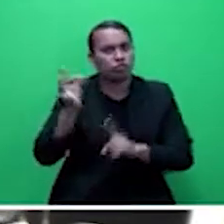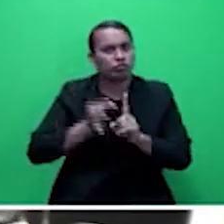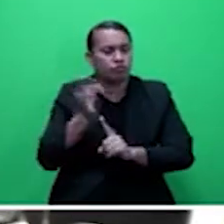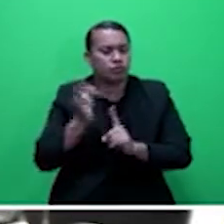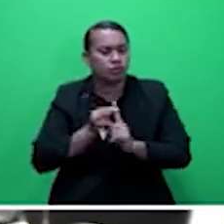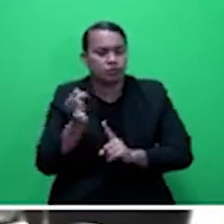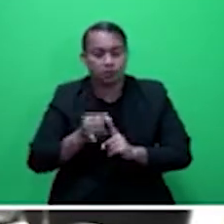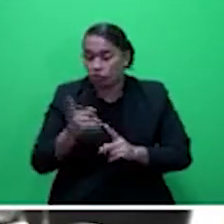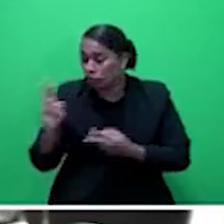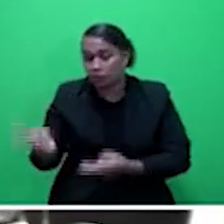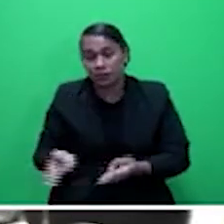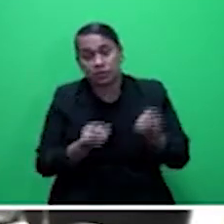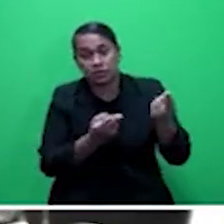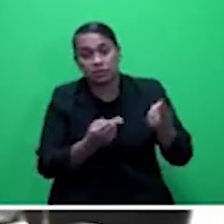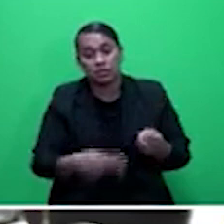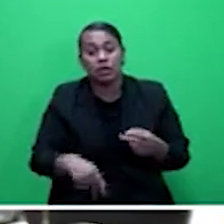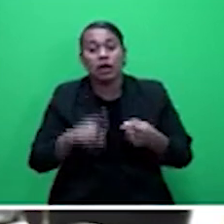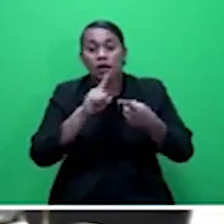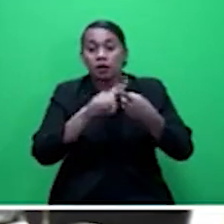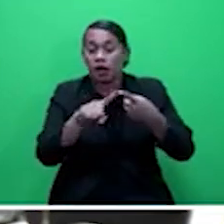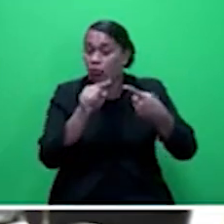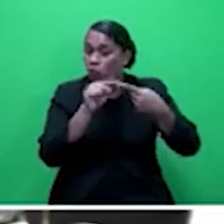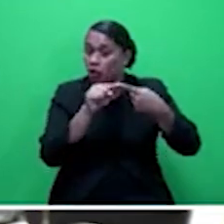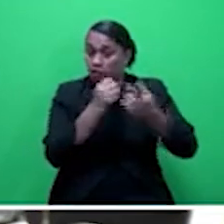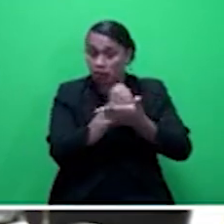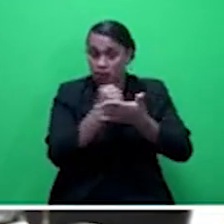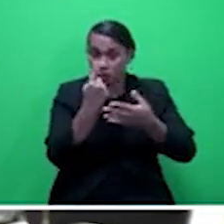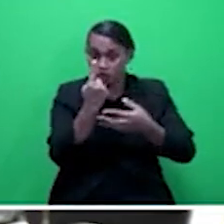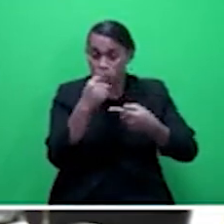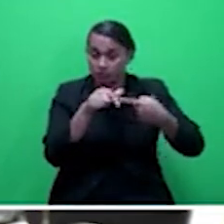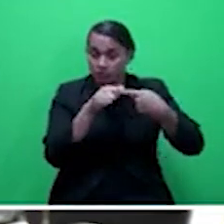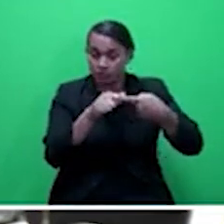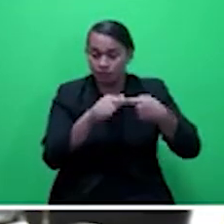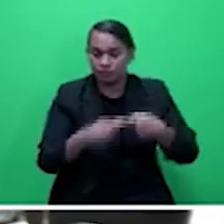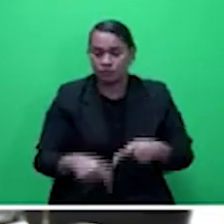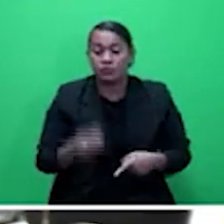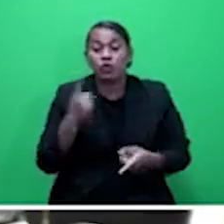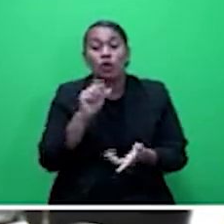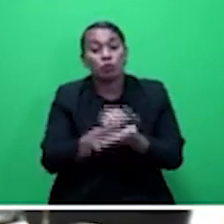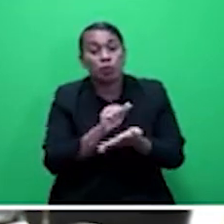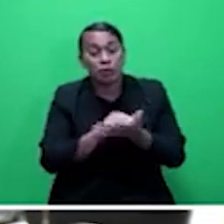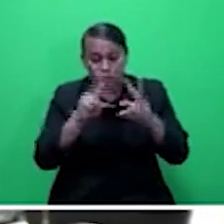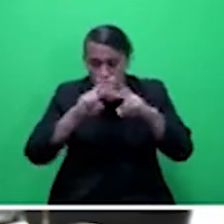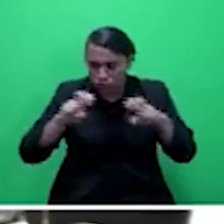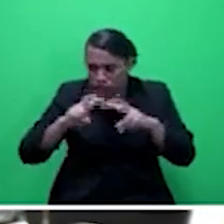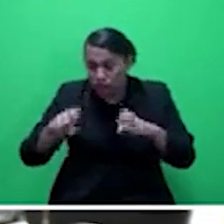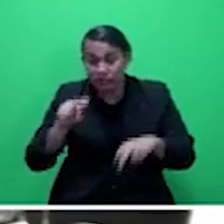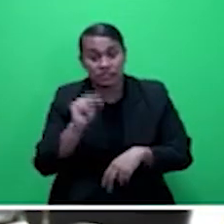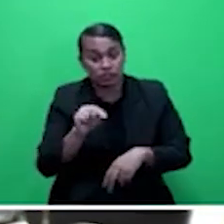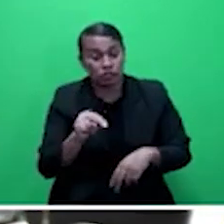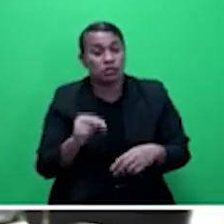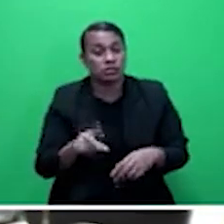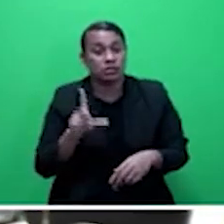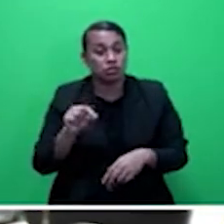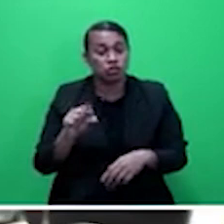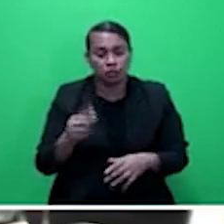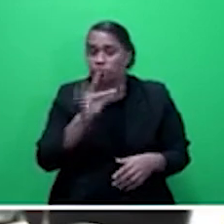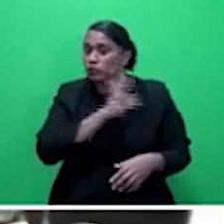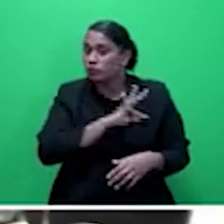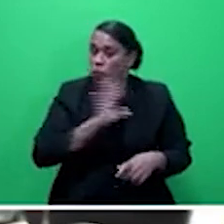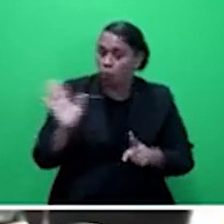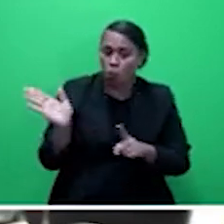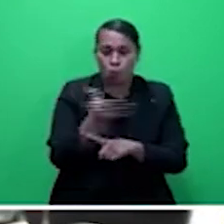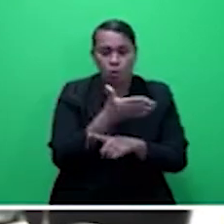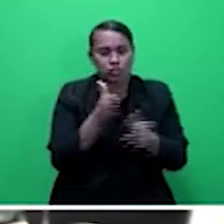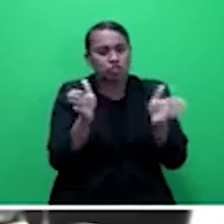one states that proper research is required to ensure such policies would benefit all SMEs in various